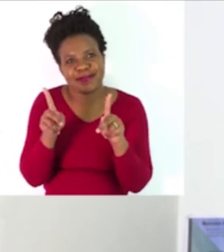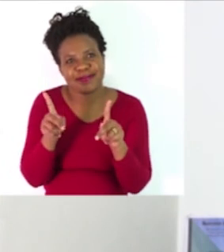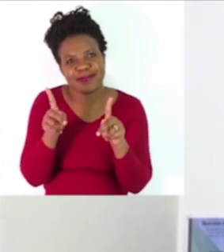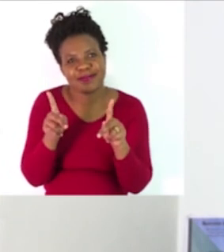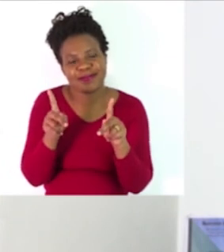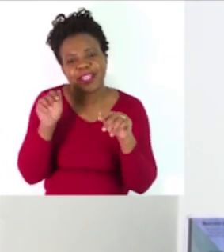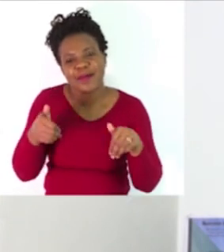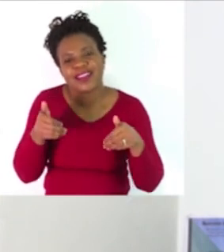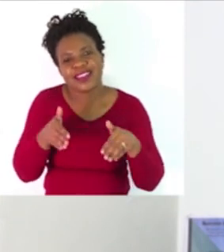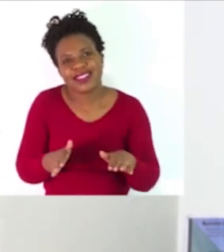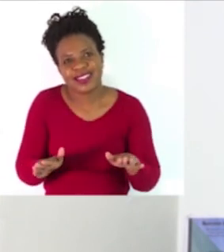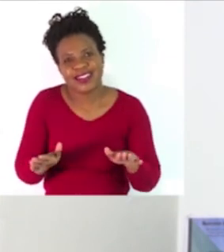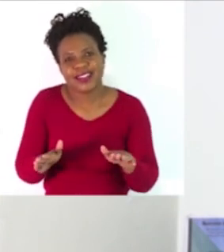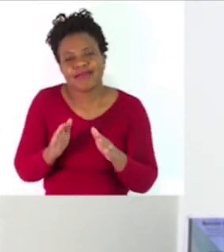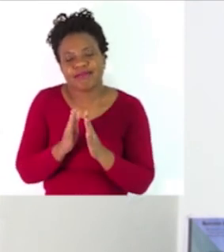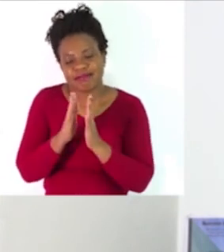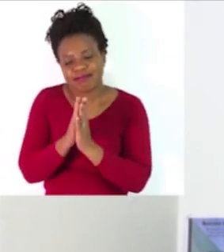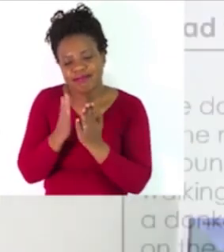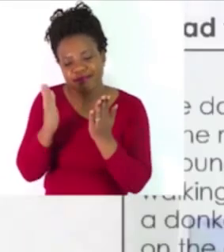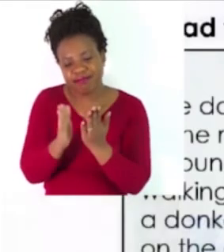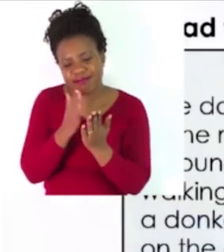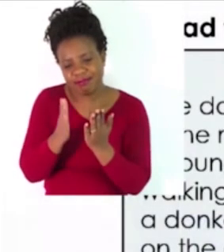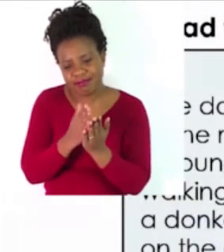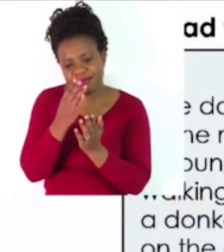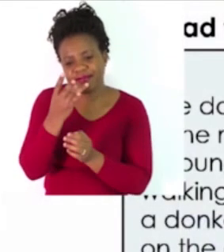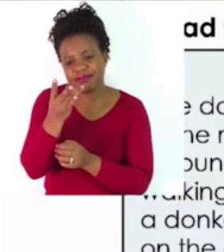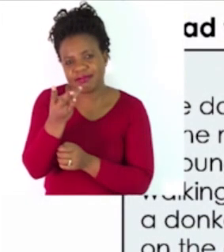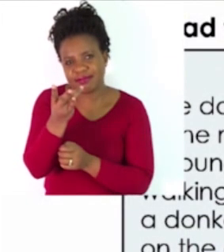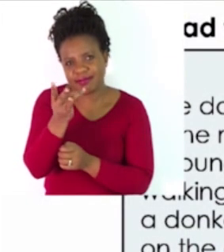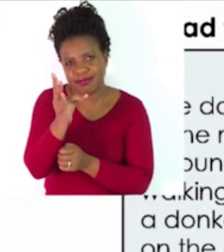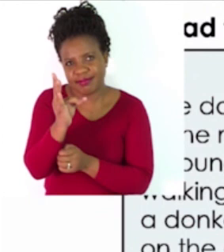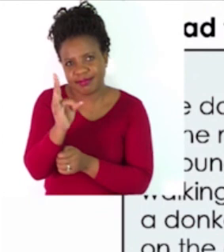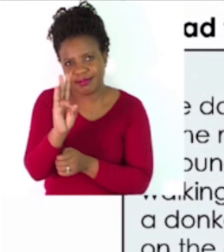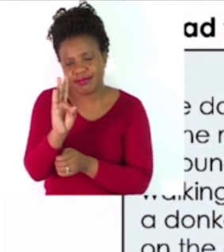Boys and girls, let's turn to page seven of our booklet.